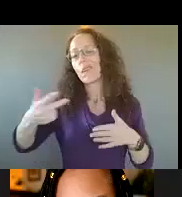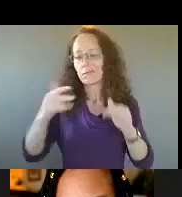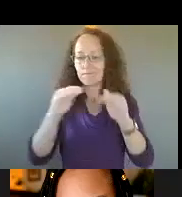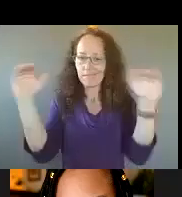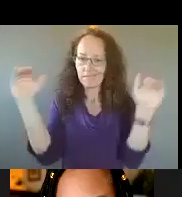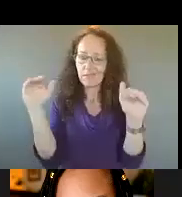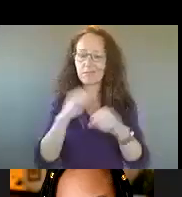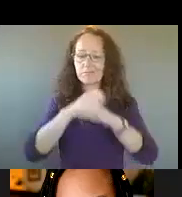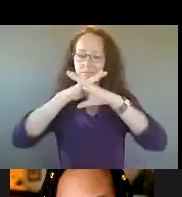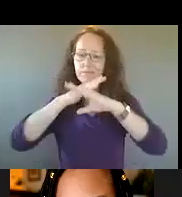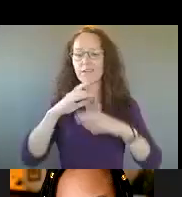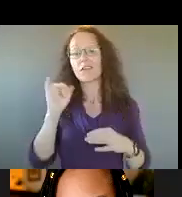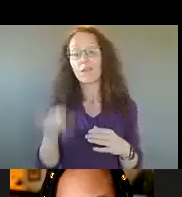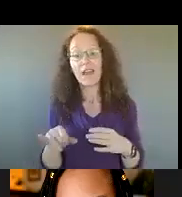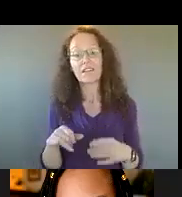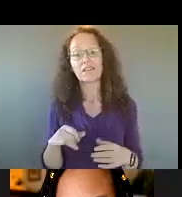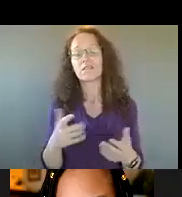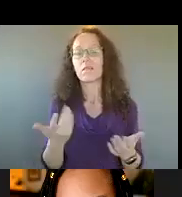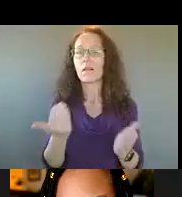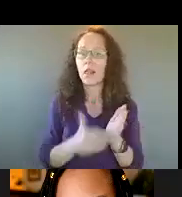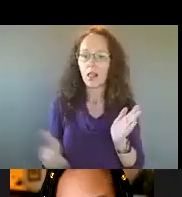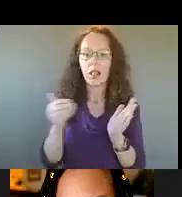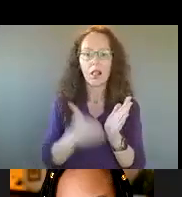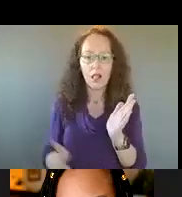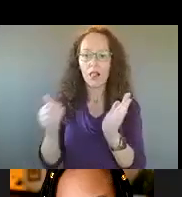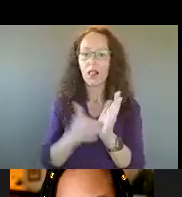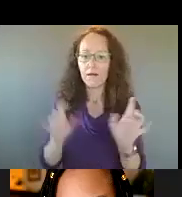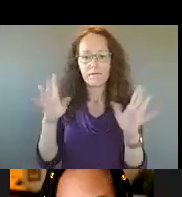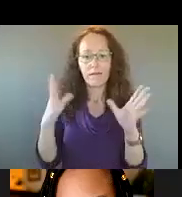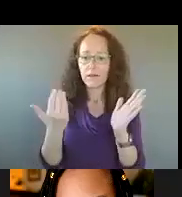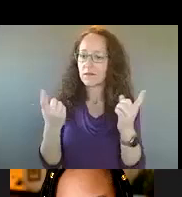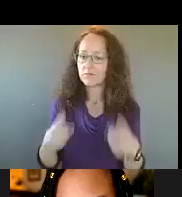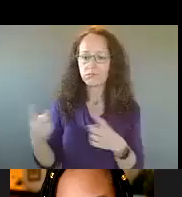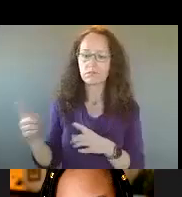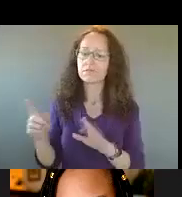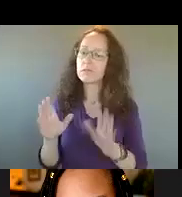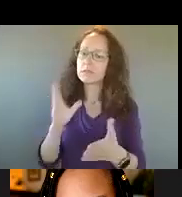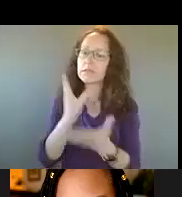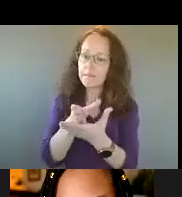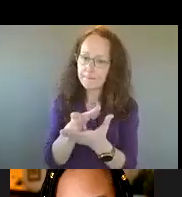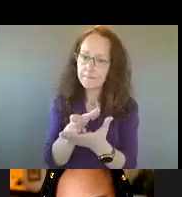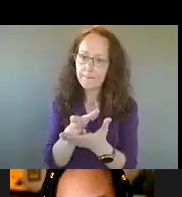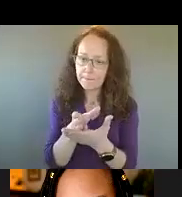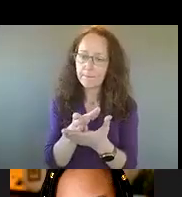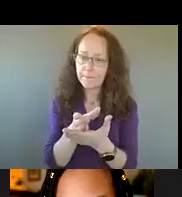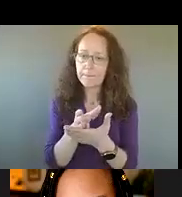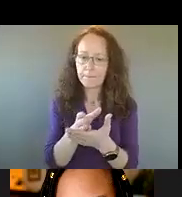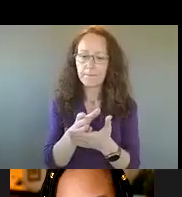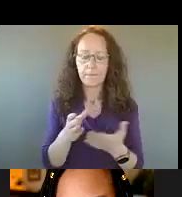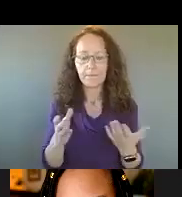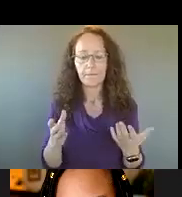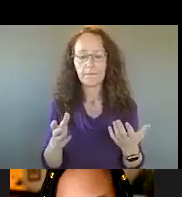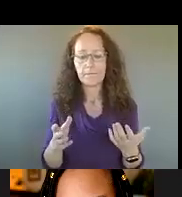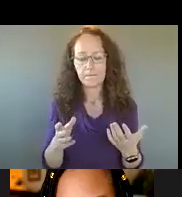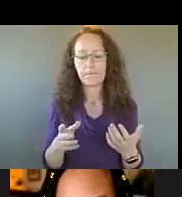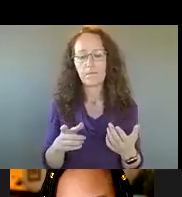recidivism or that cycle of violence and wanting to interrupt that cycle of violence. And many of our programs in the Office of Violence Prevention that